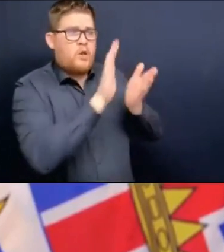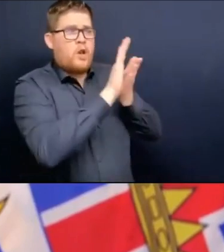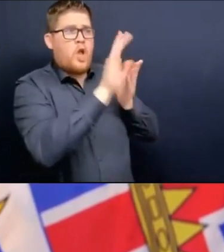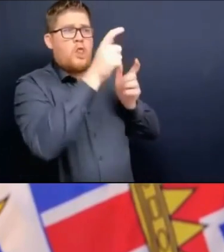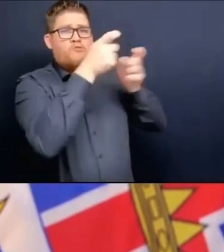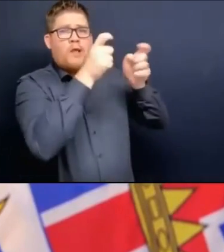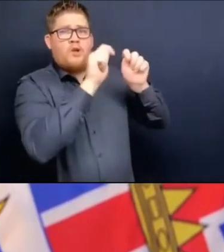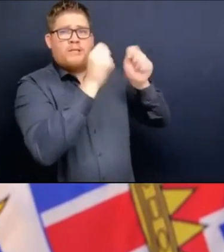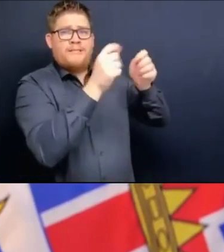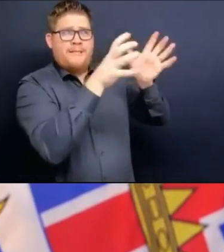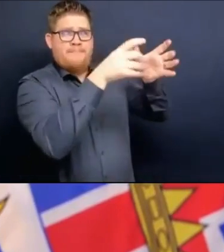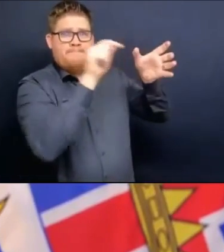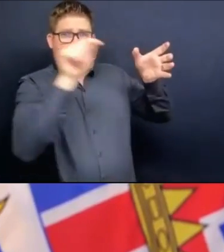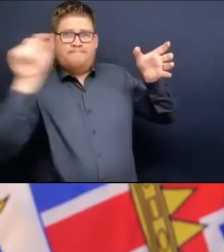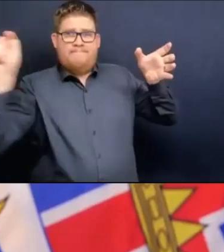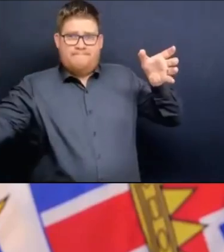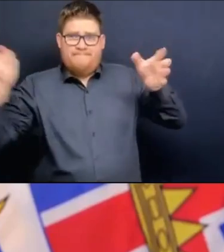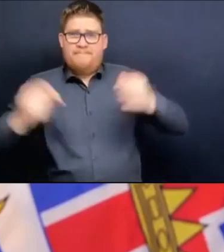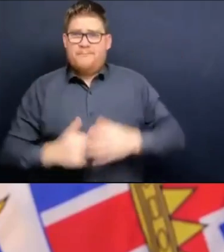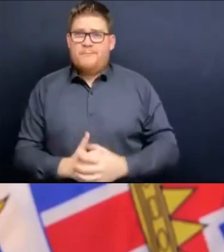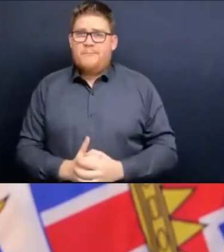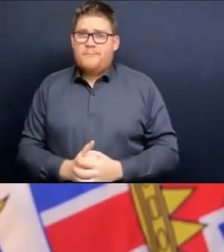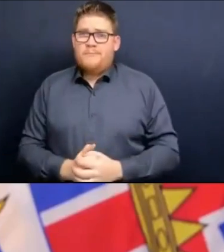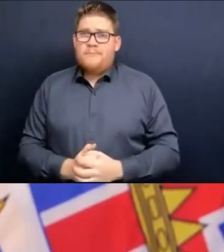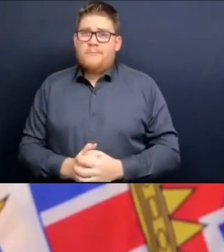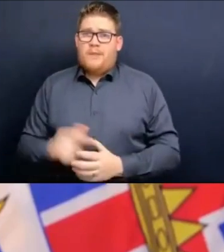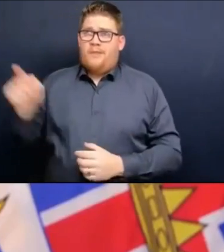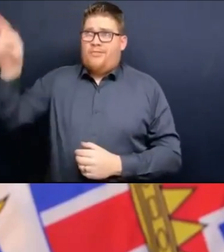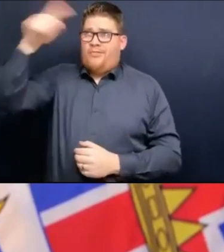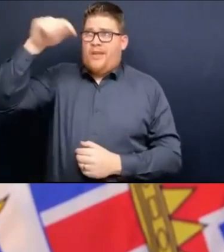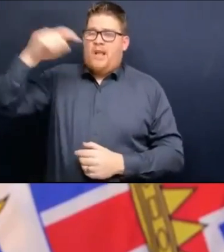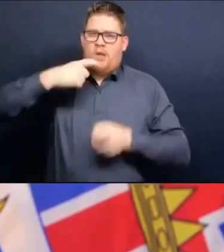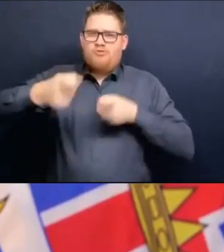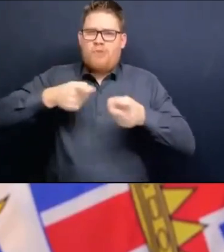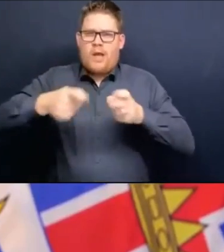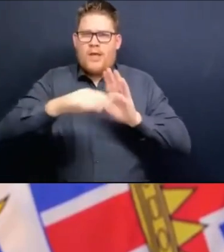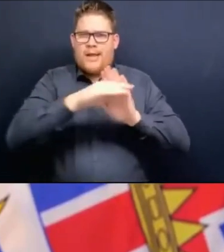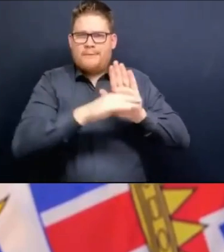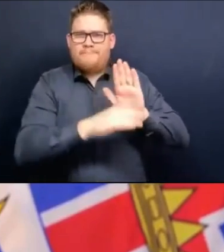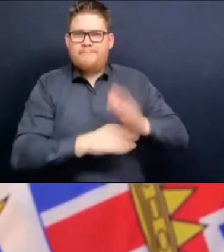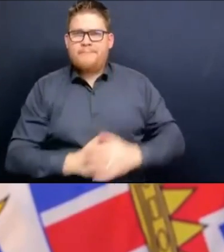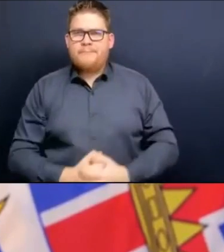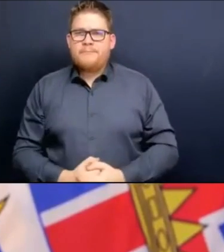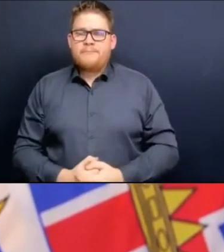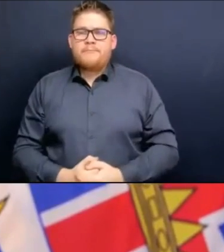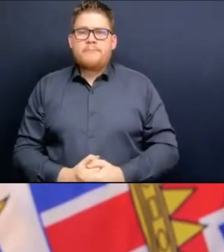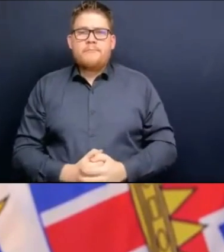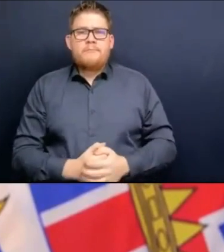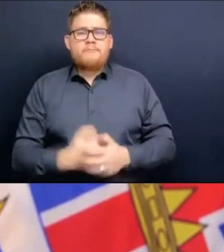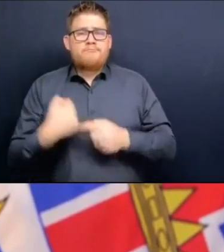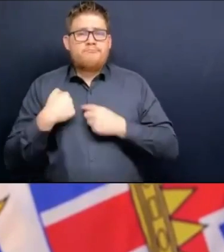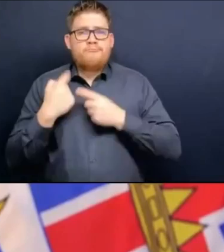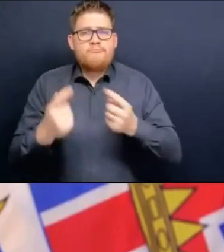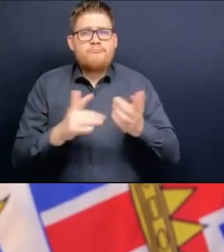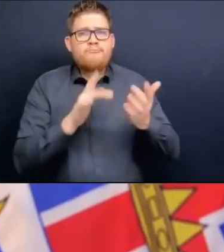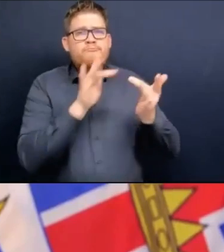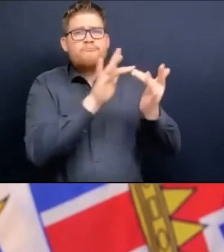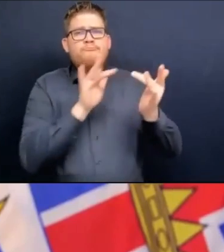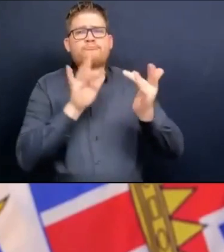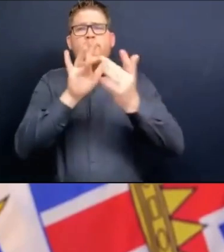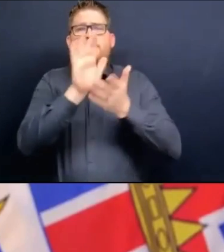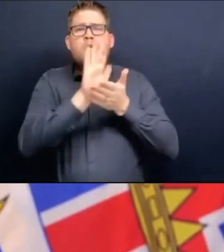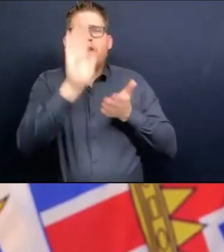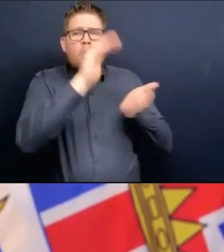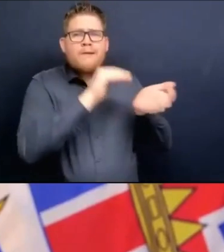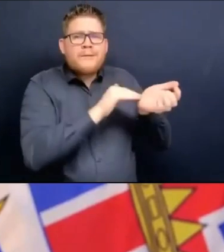you know, one of the things that I was looking at very carefully with the colleges is having other options available. So I mentioned that we are